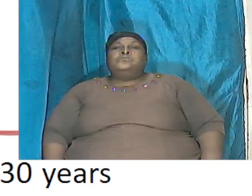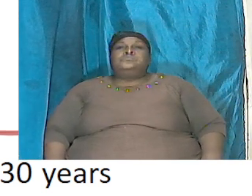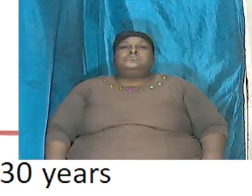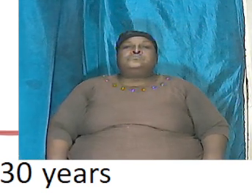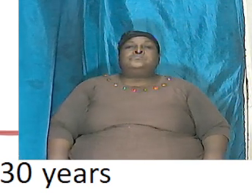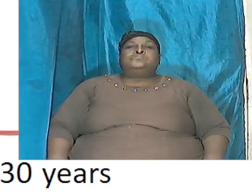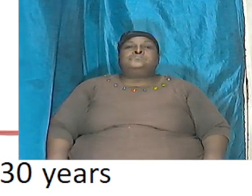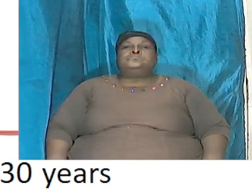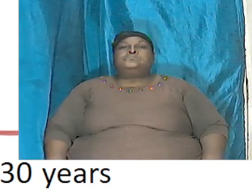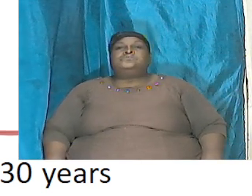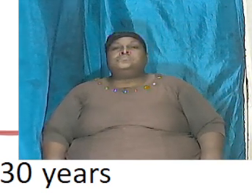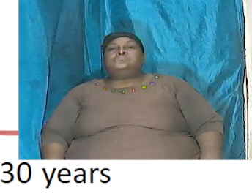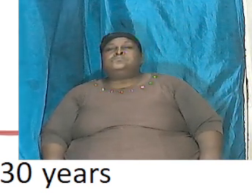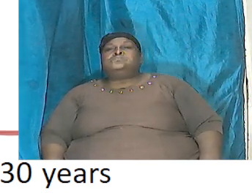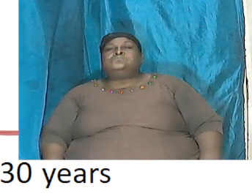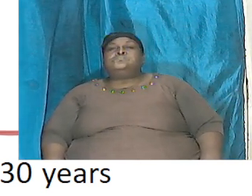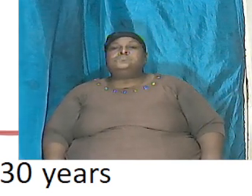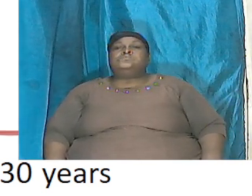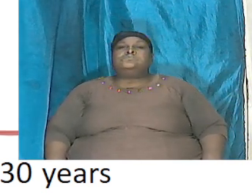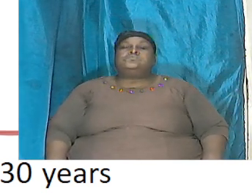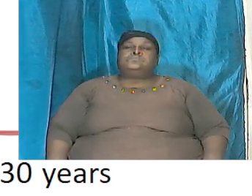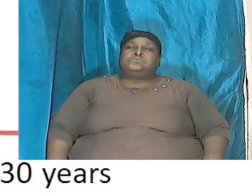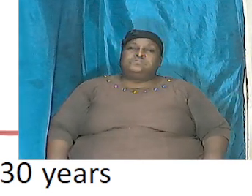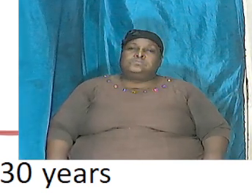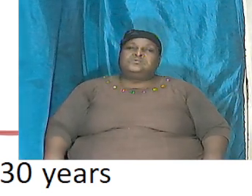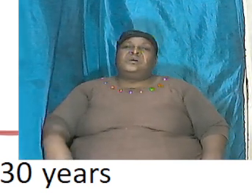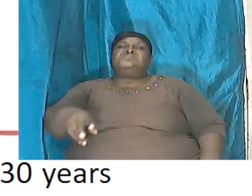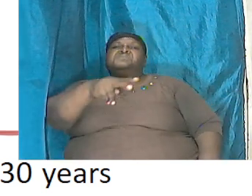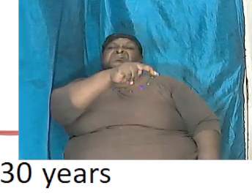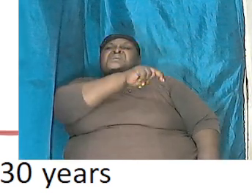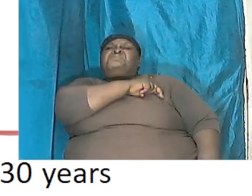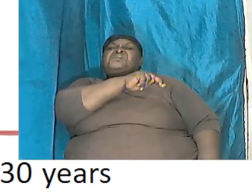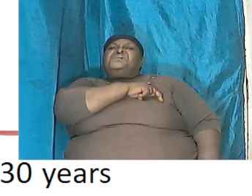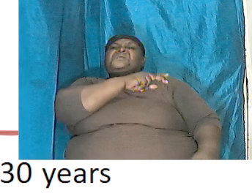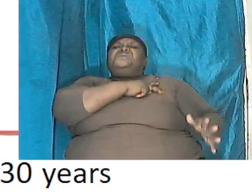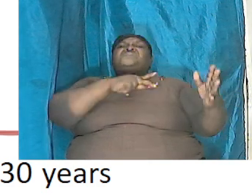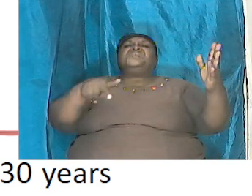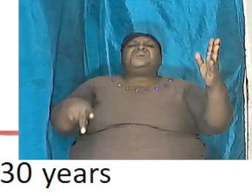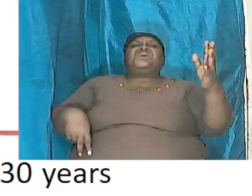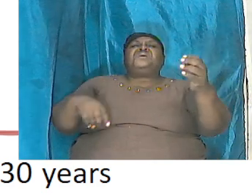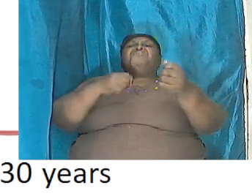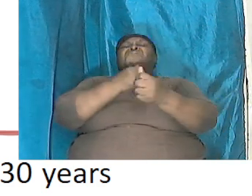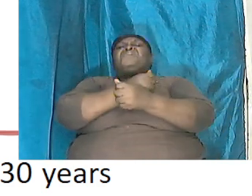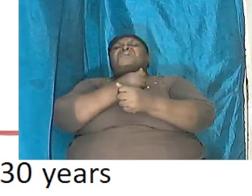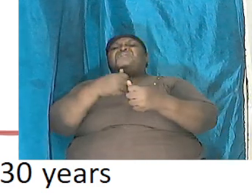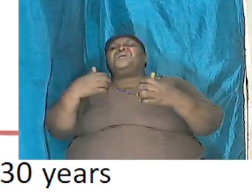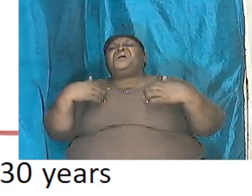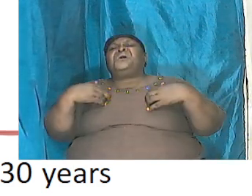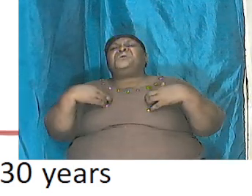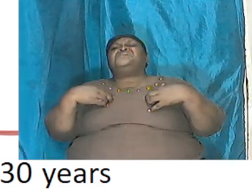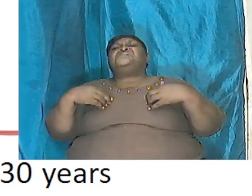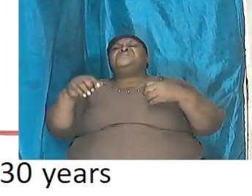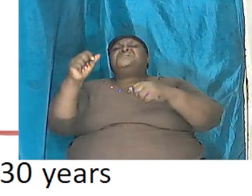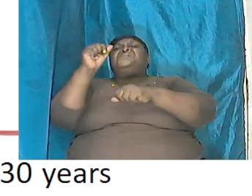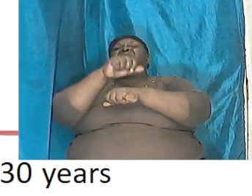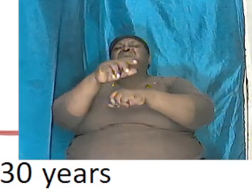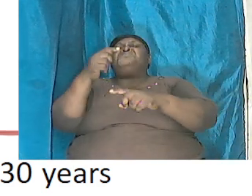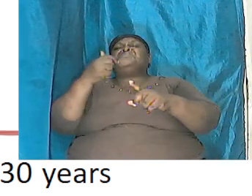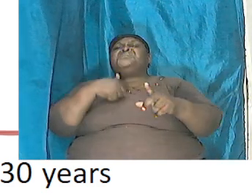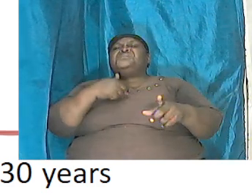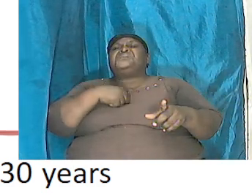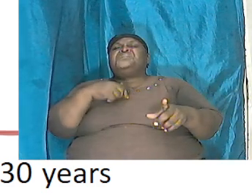it's here in the Bible Nebuchadnezzar the king of Babylon had devoured me he had